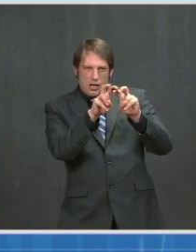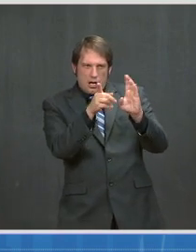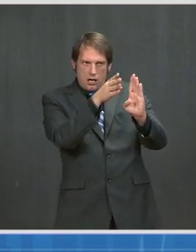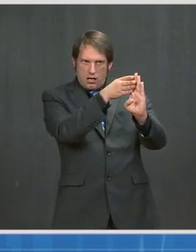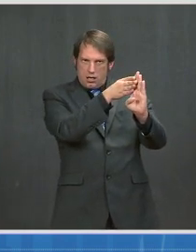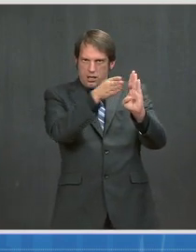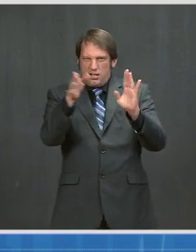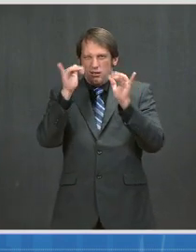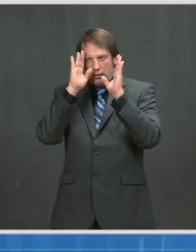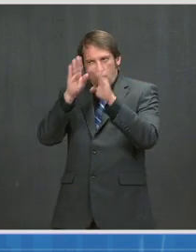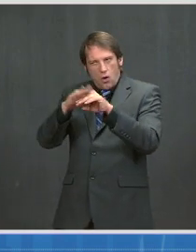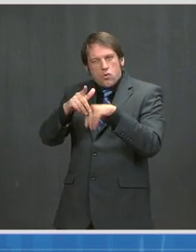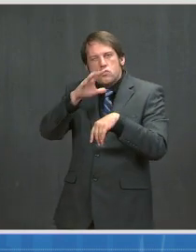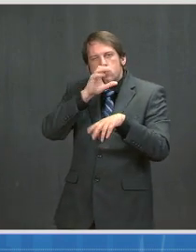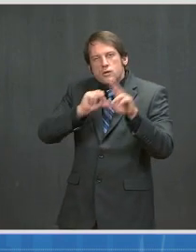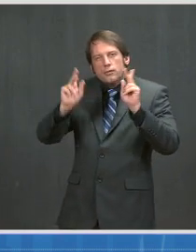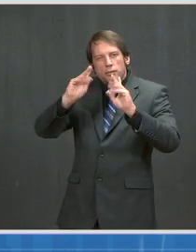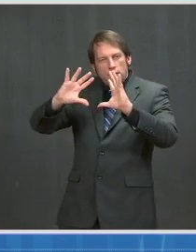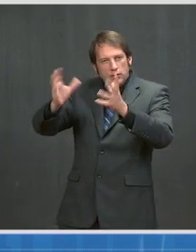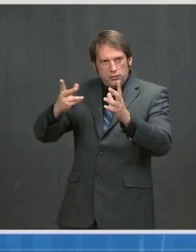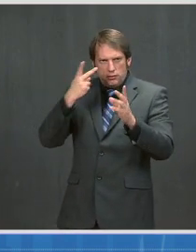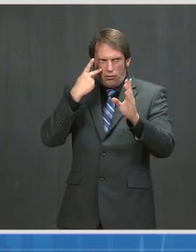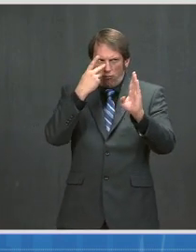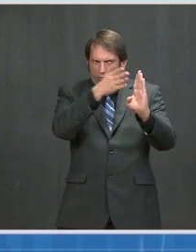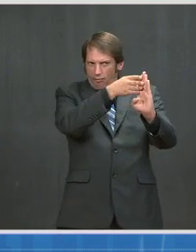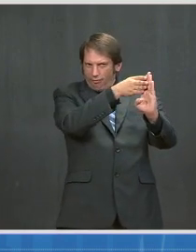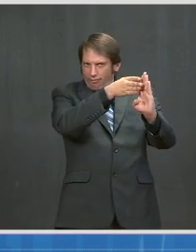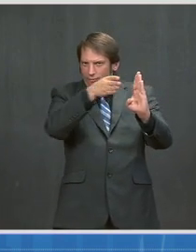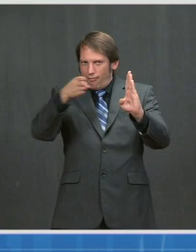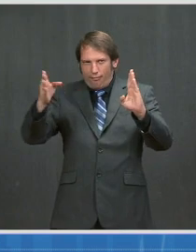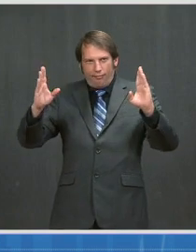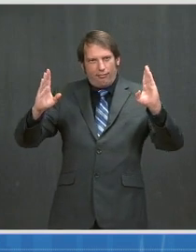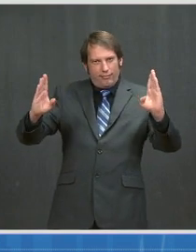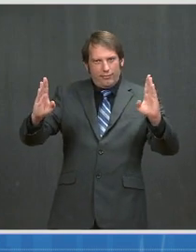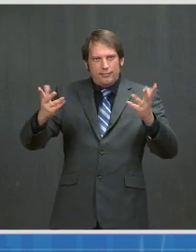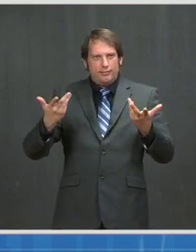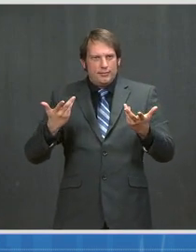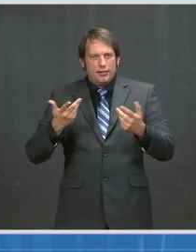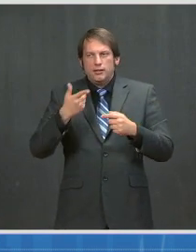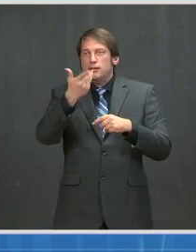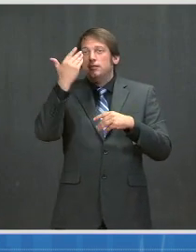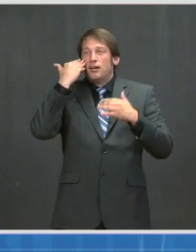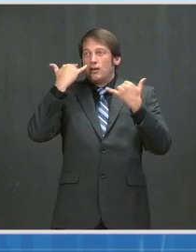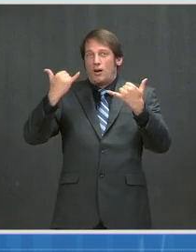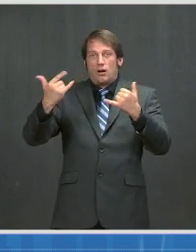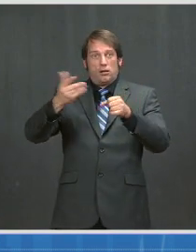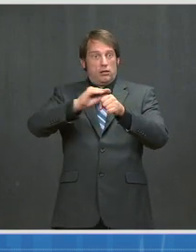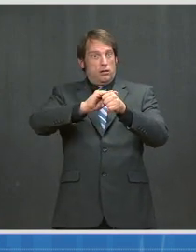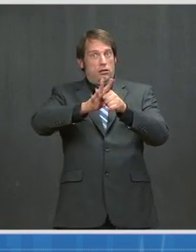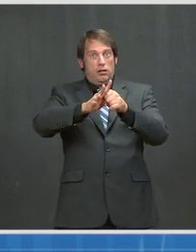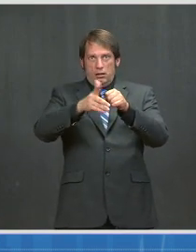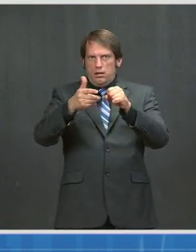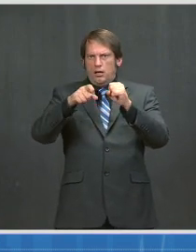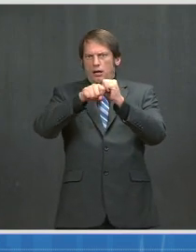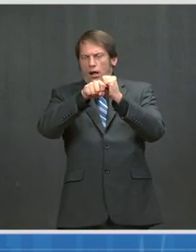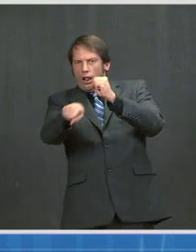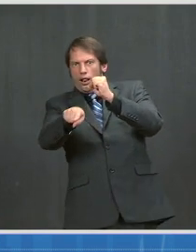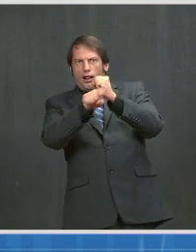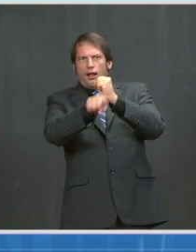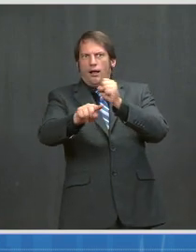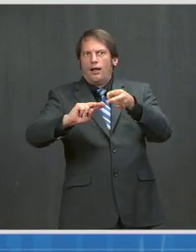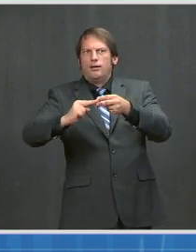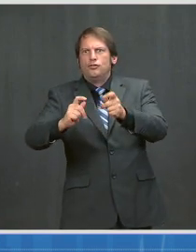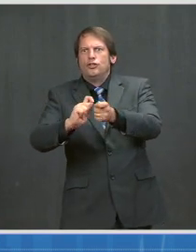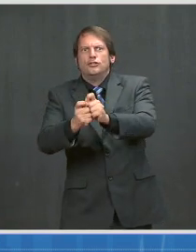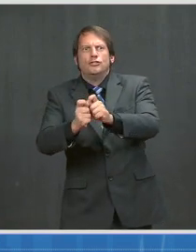So as we see variants continuing to spread, the numbers of cases increasing, and then what is going to happen with regard to